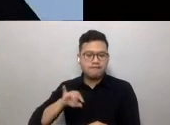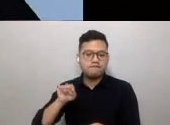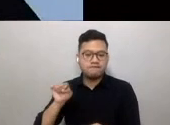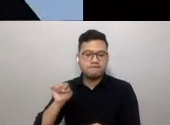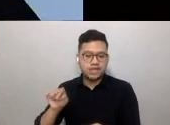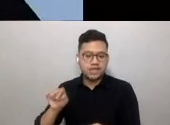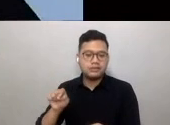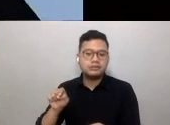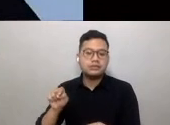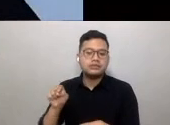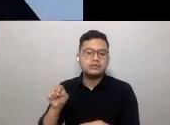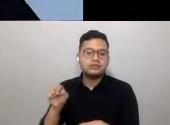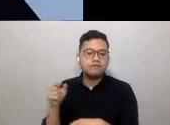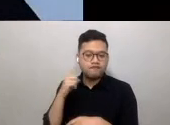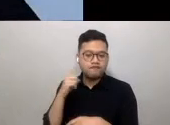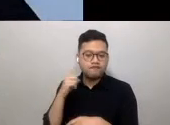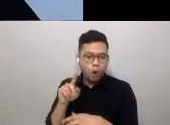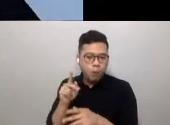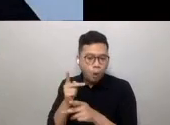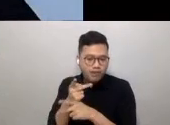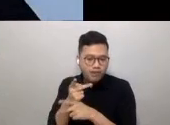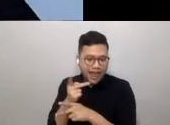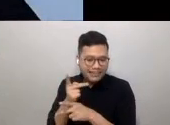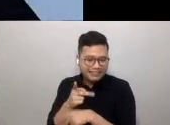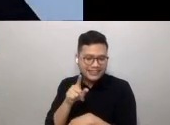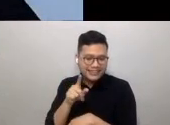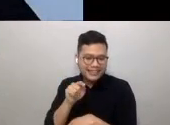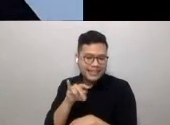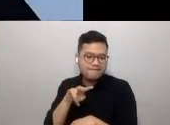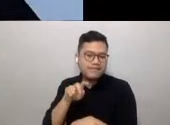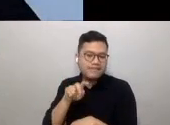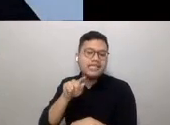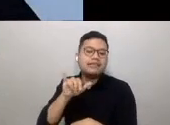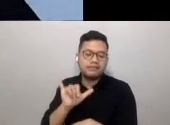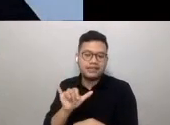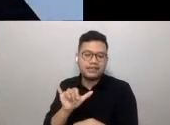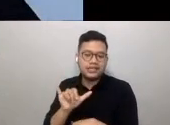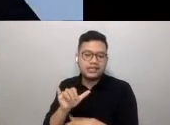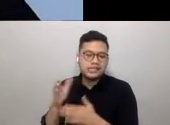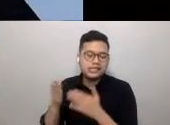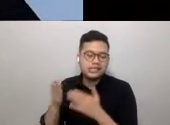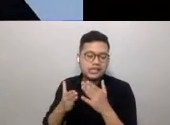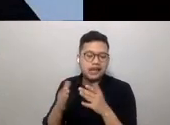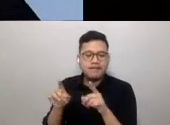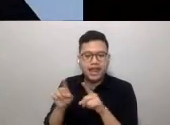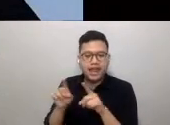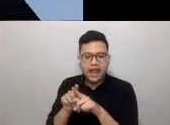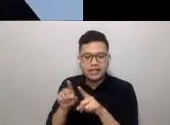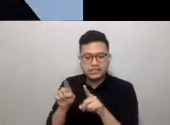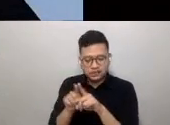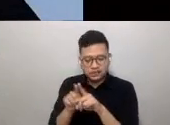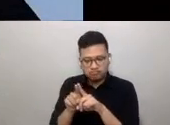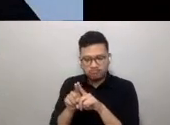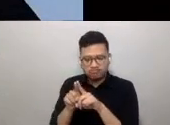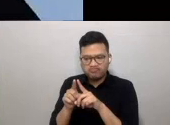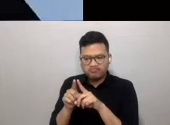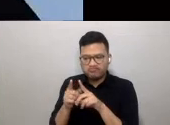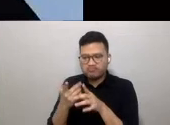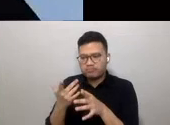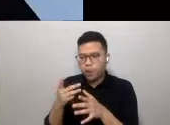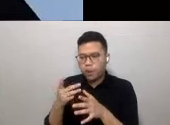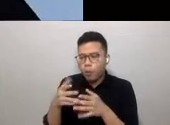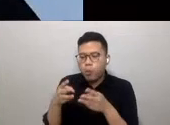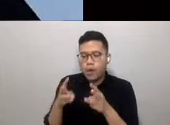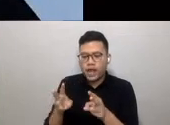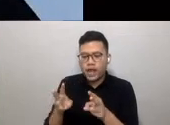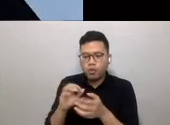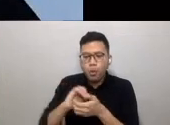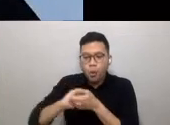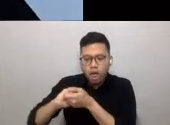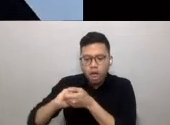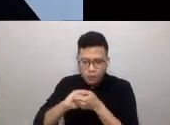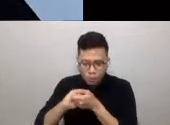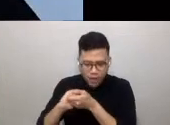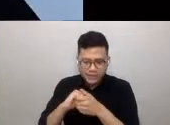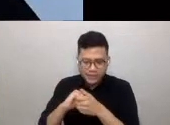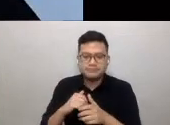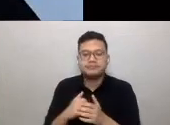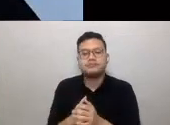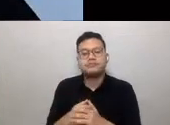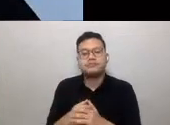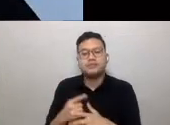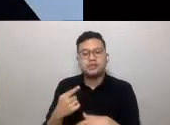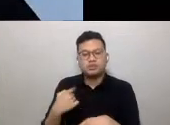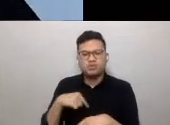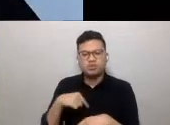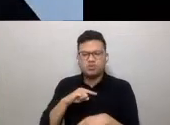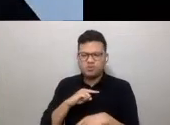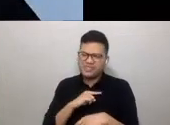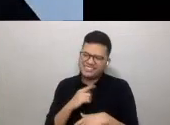wellbeing, and productivity of the individual, will serve as a beacon for convergence to collaborate. After all, we are still creatures